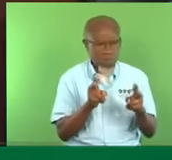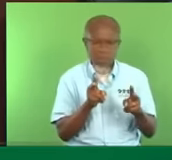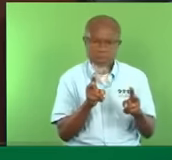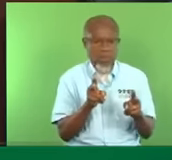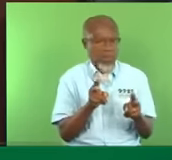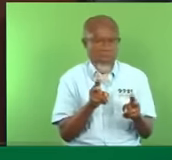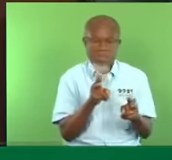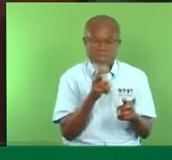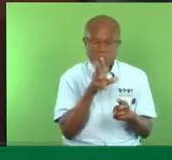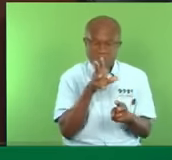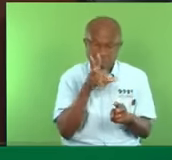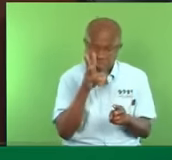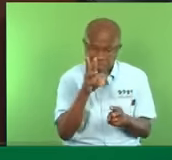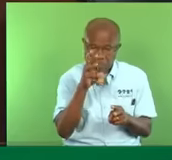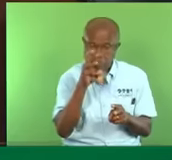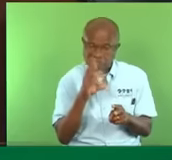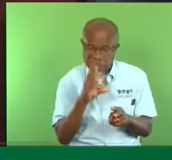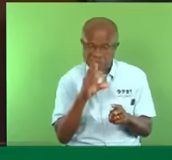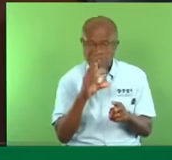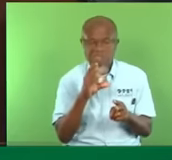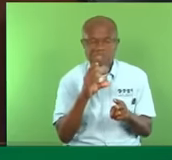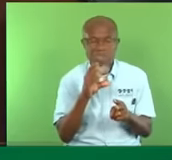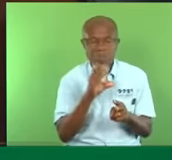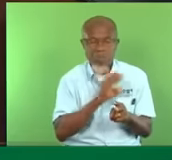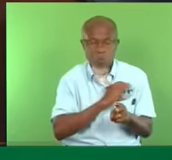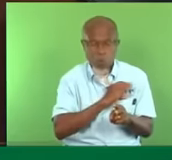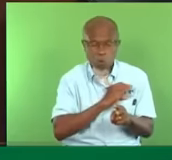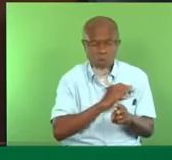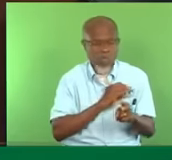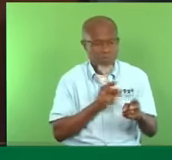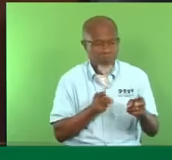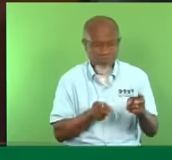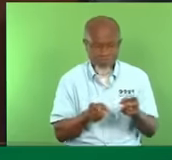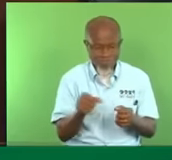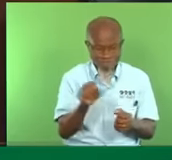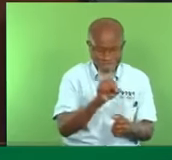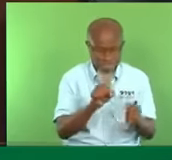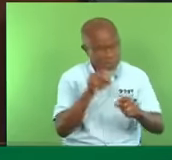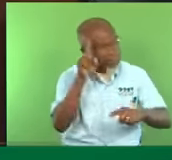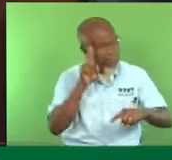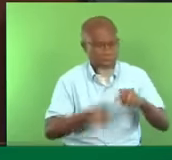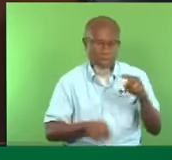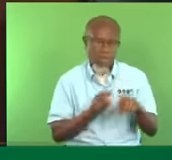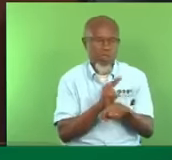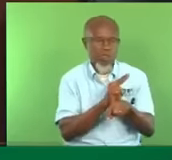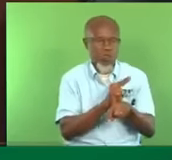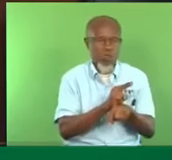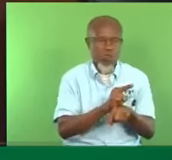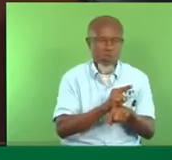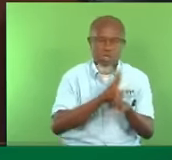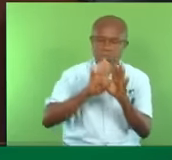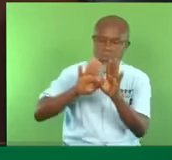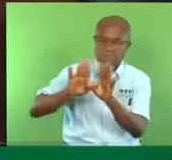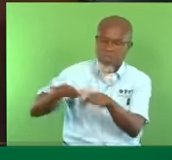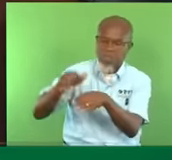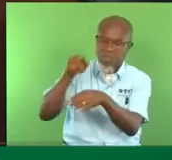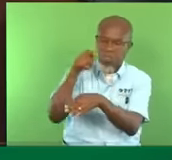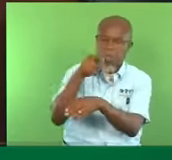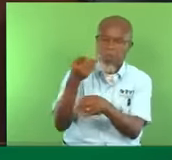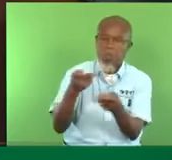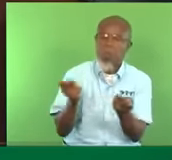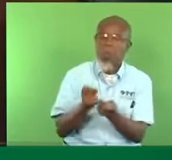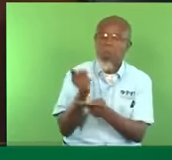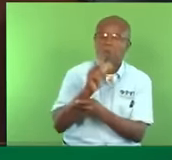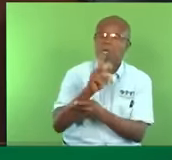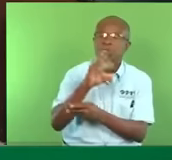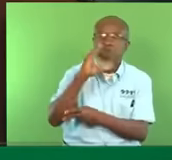600 police vehicles cannot be used at this time. They're in a graveyard somewhere in Komoto, I'm told. That is